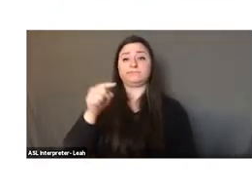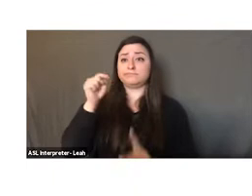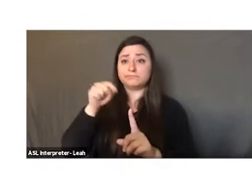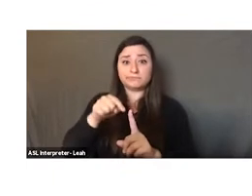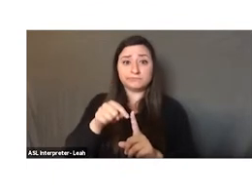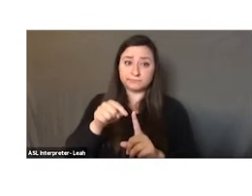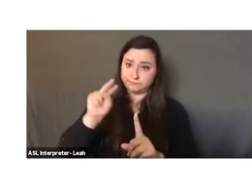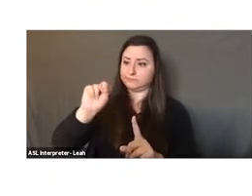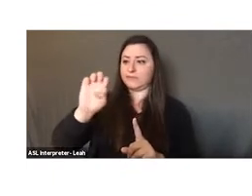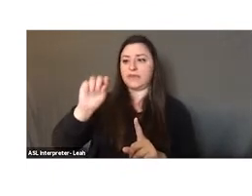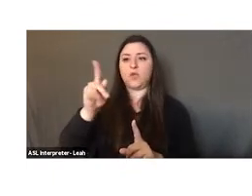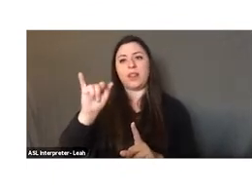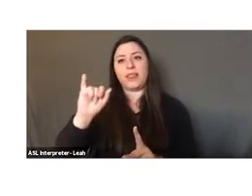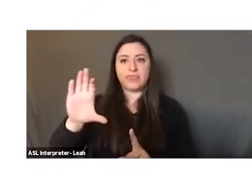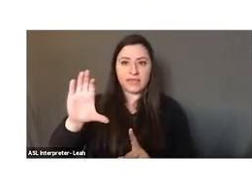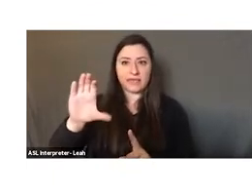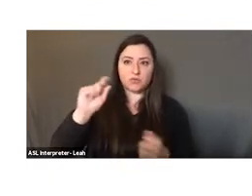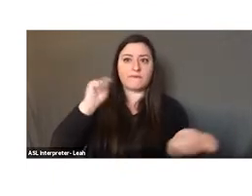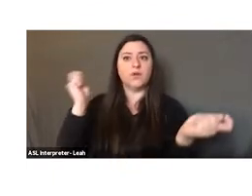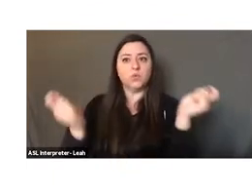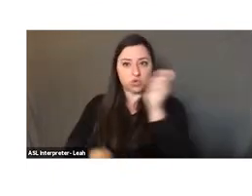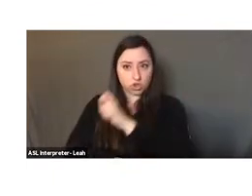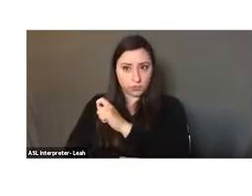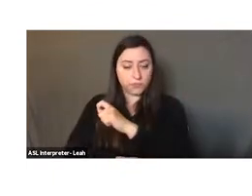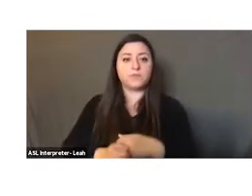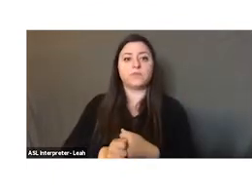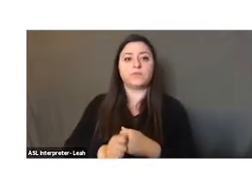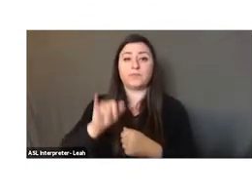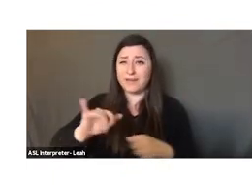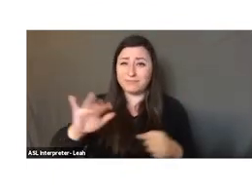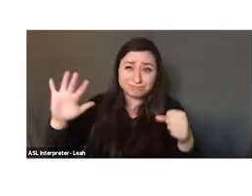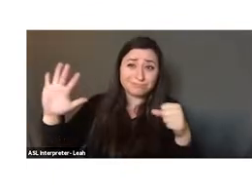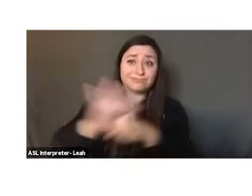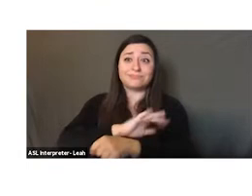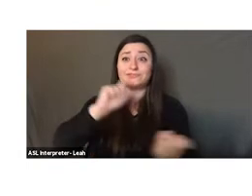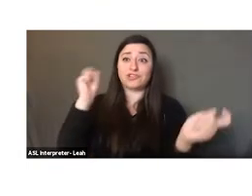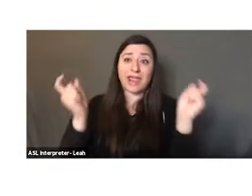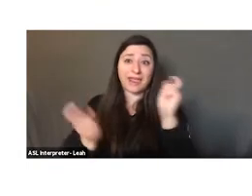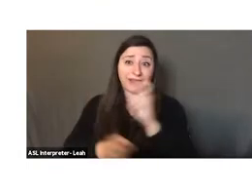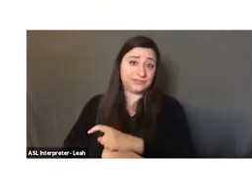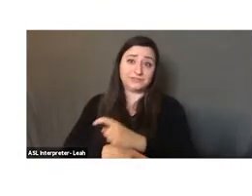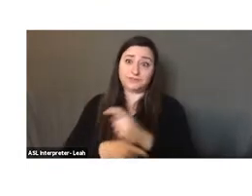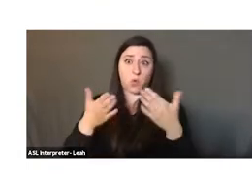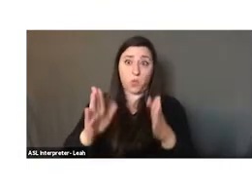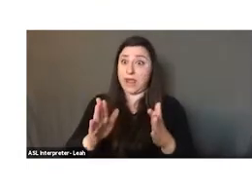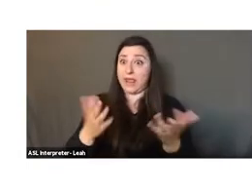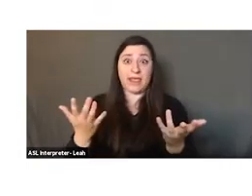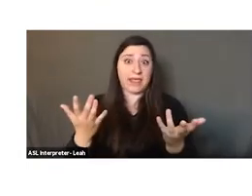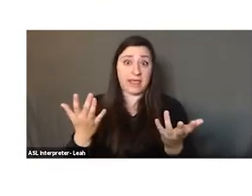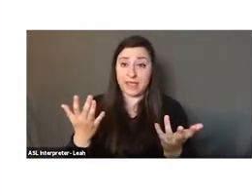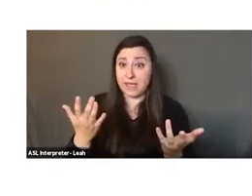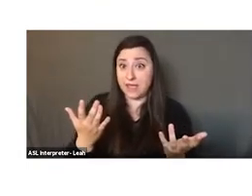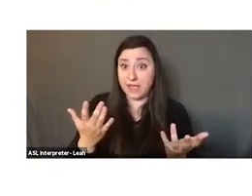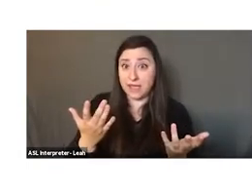as the neolithic revolution, because it completely changed the way humans were